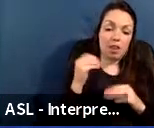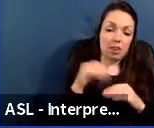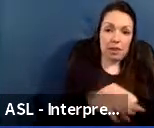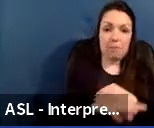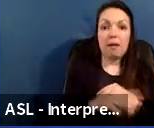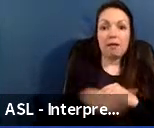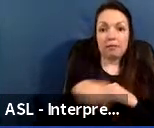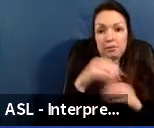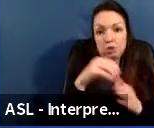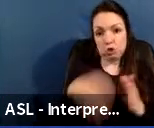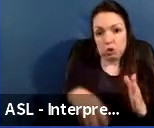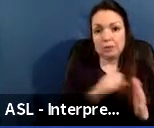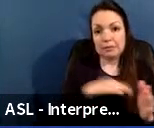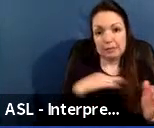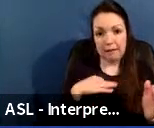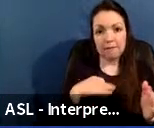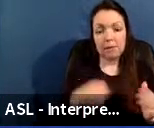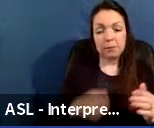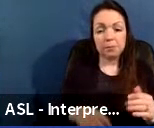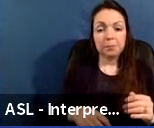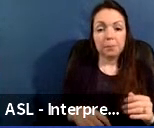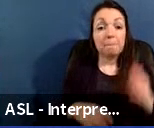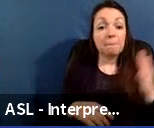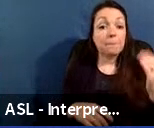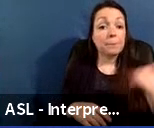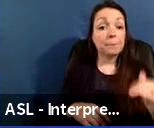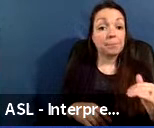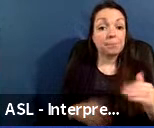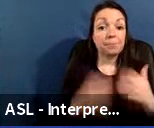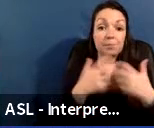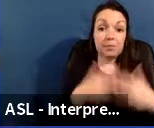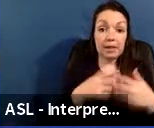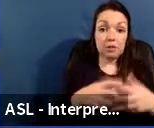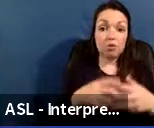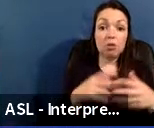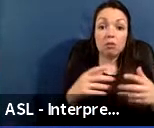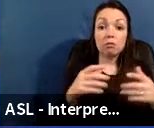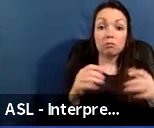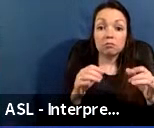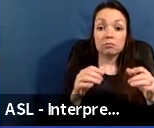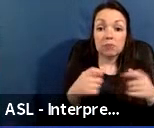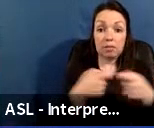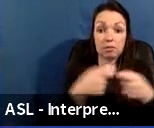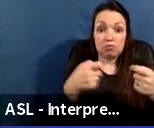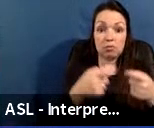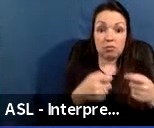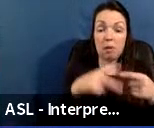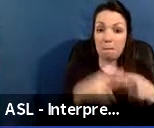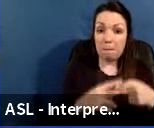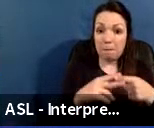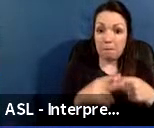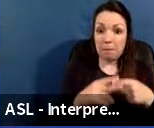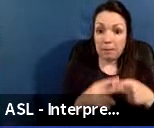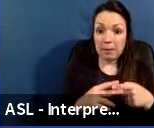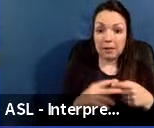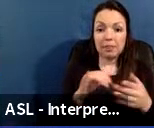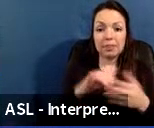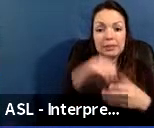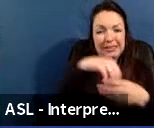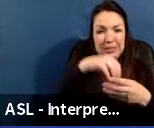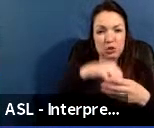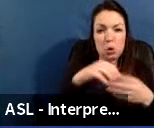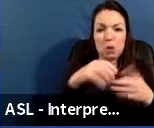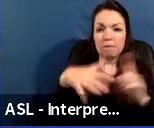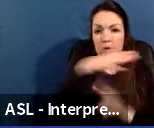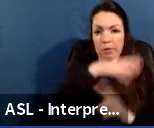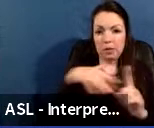This next category, mechanical, electrical, and plumbing needs. These systems control the indoor environment in our buildings